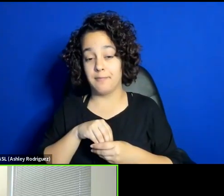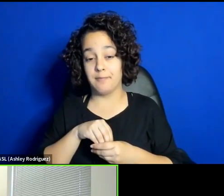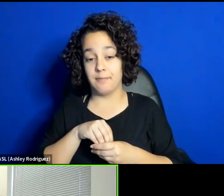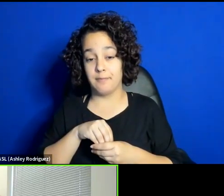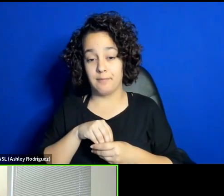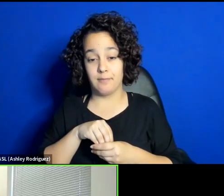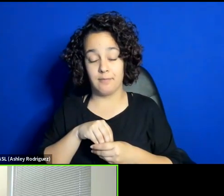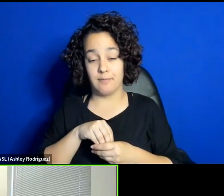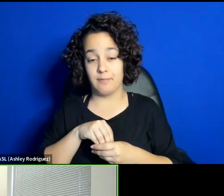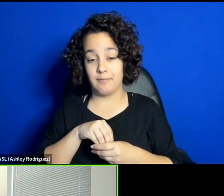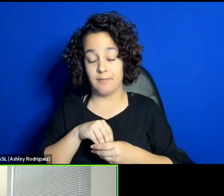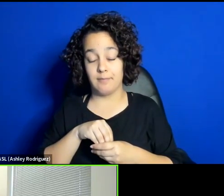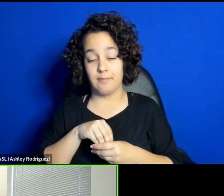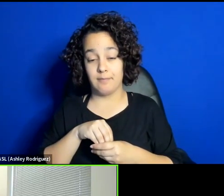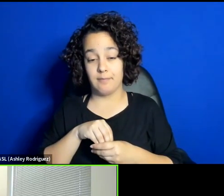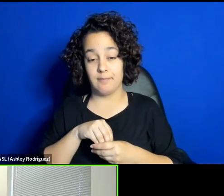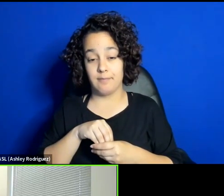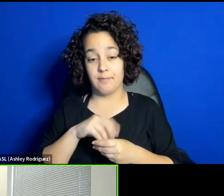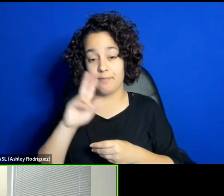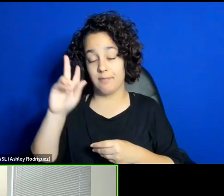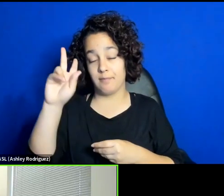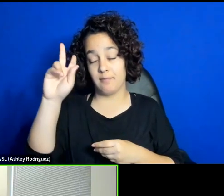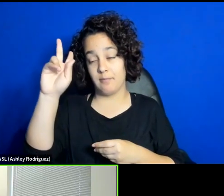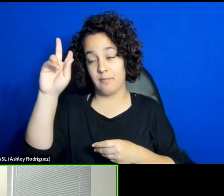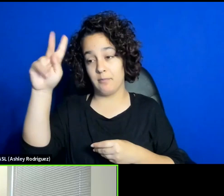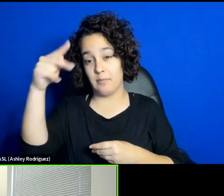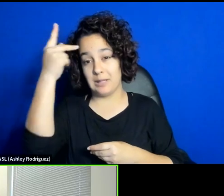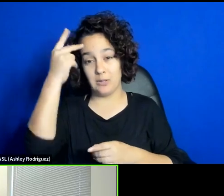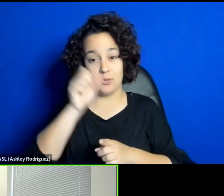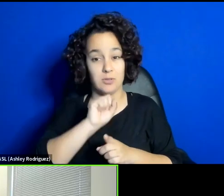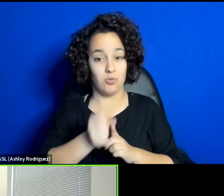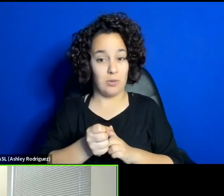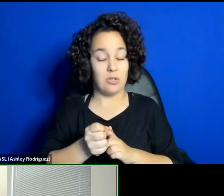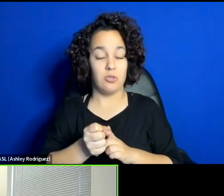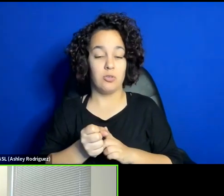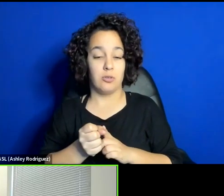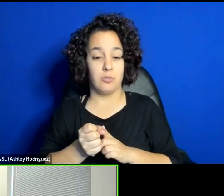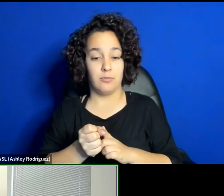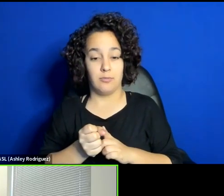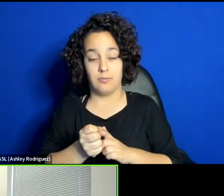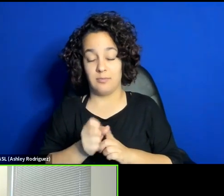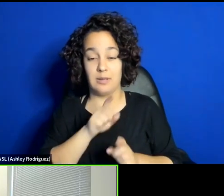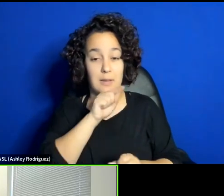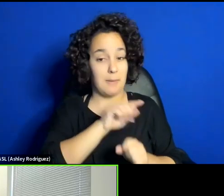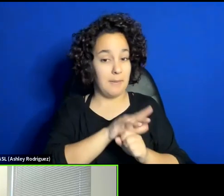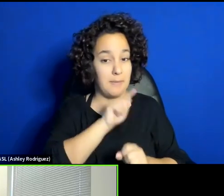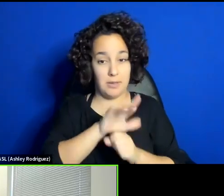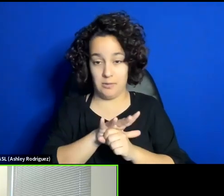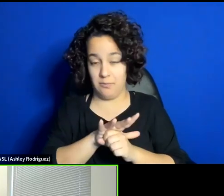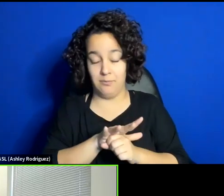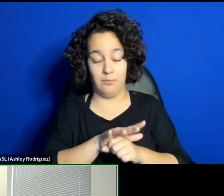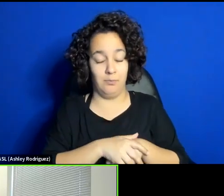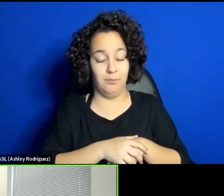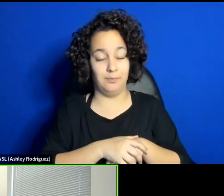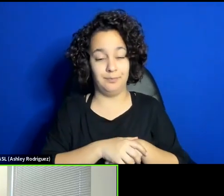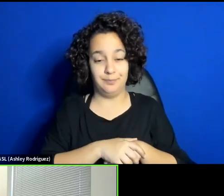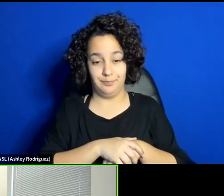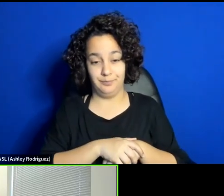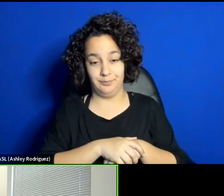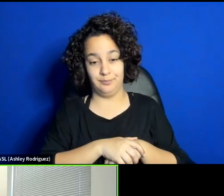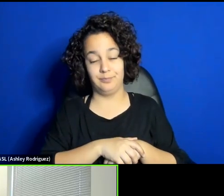Dr. give and take and commitments and you know things that